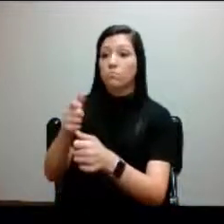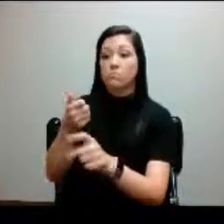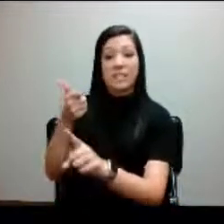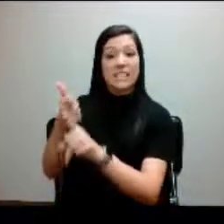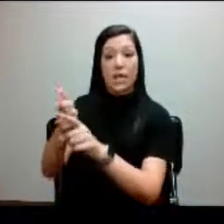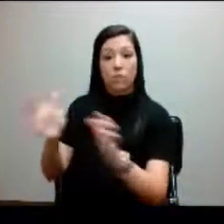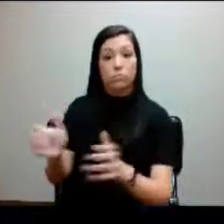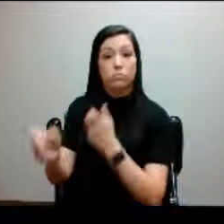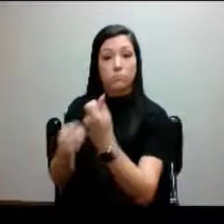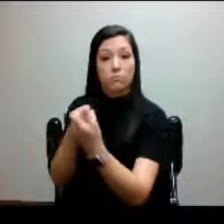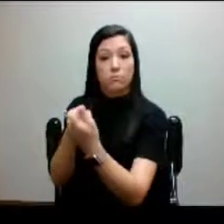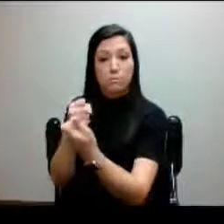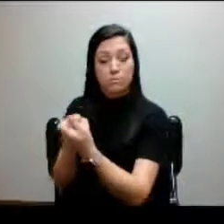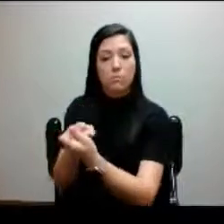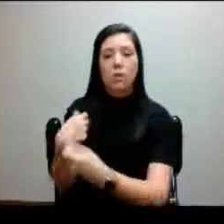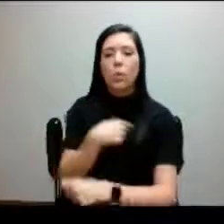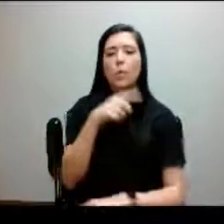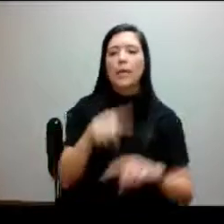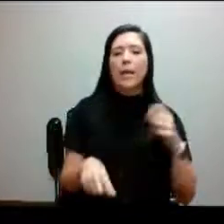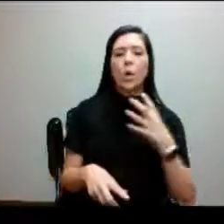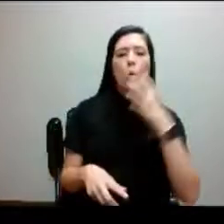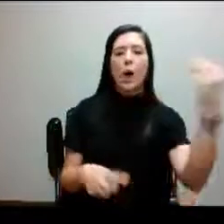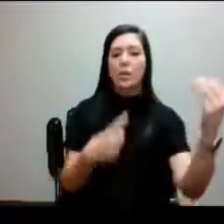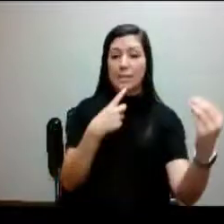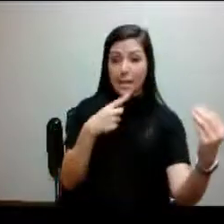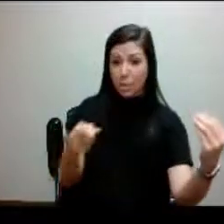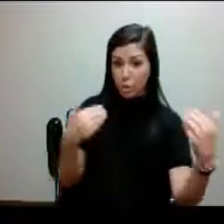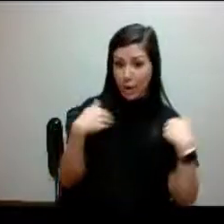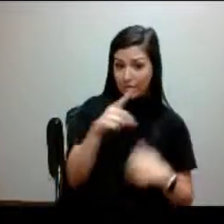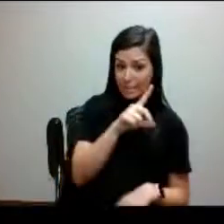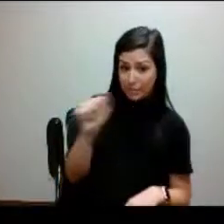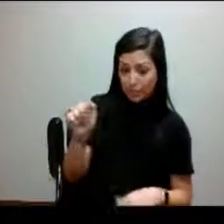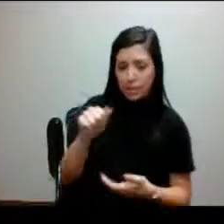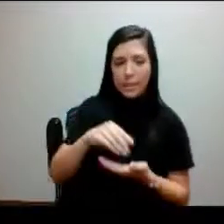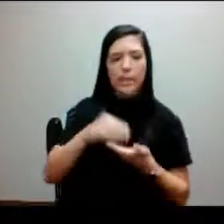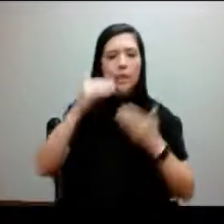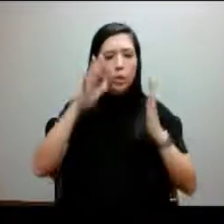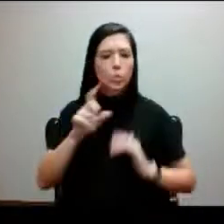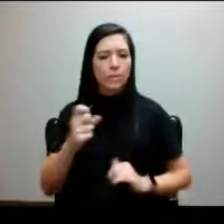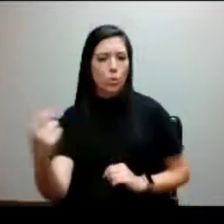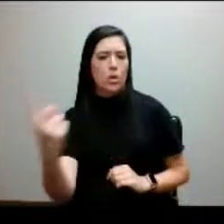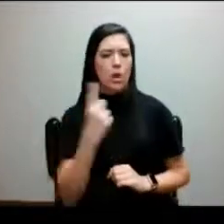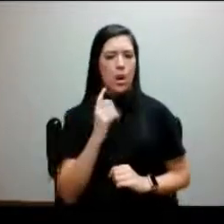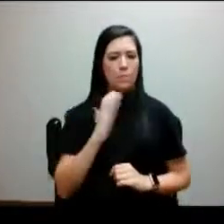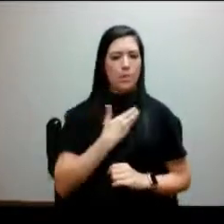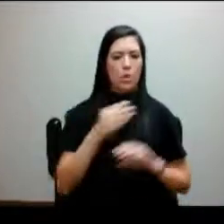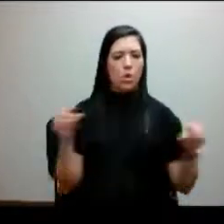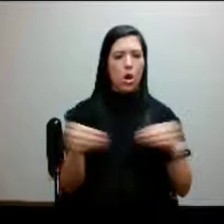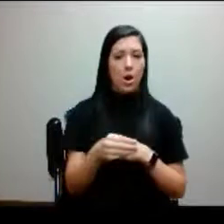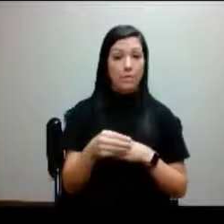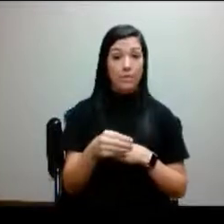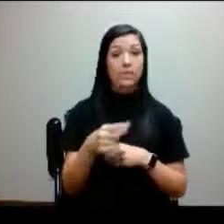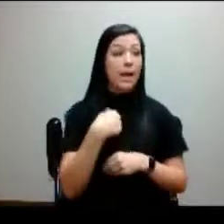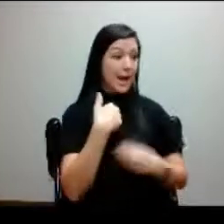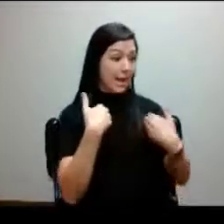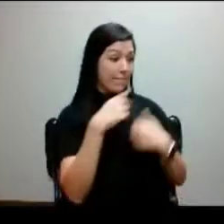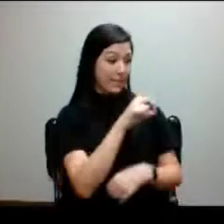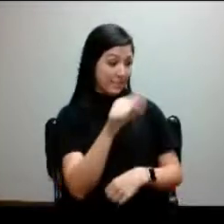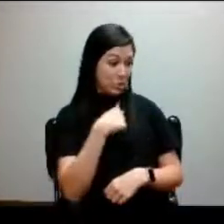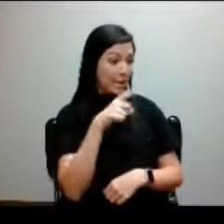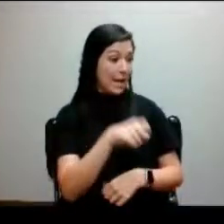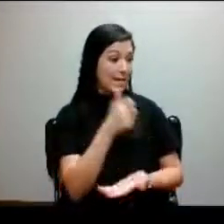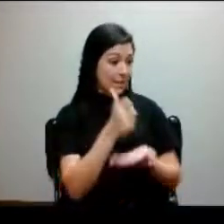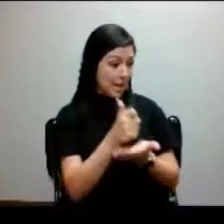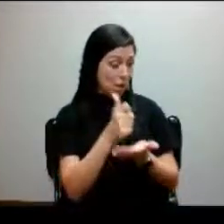We can't go out and say, do you have a disability? Students have to come to our office and say, I have a disability and I need help. They can bring their